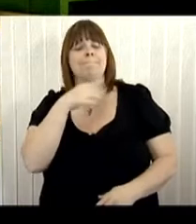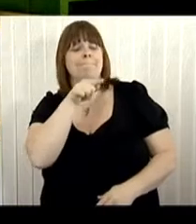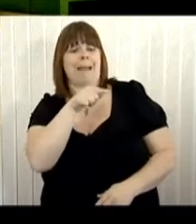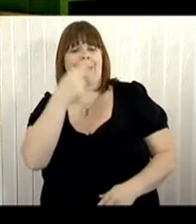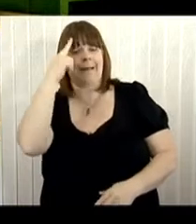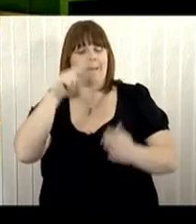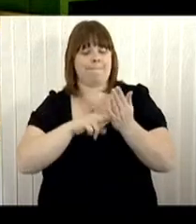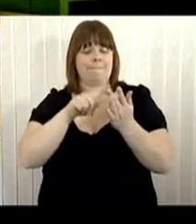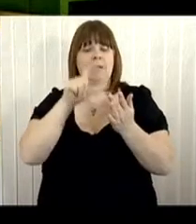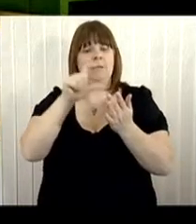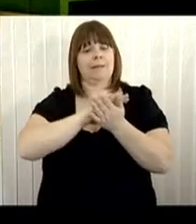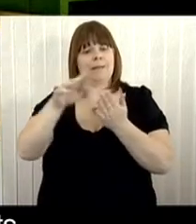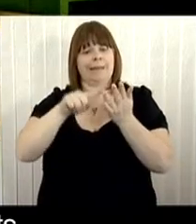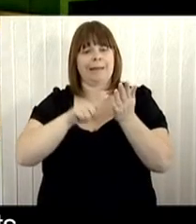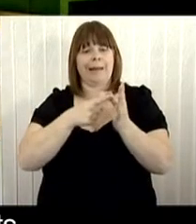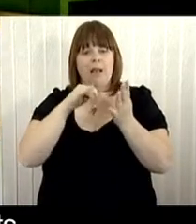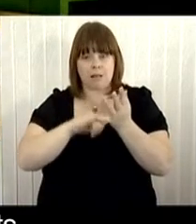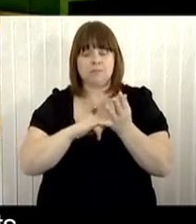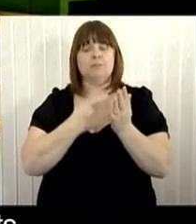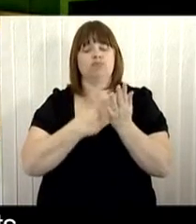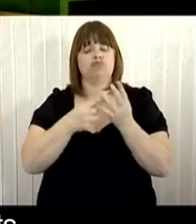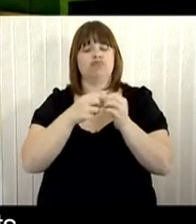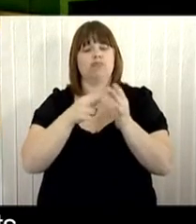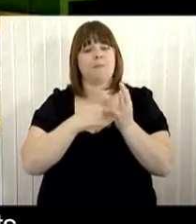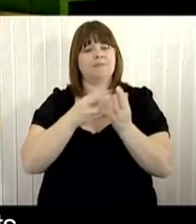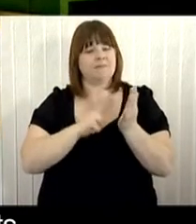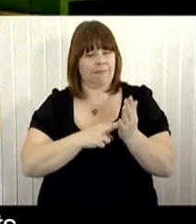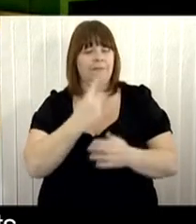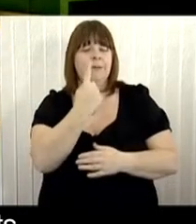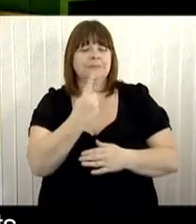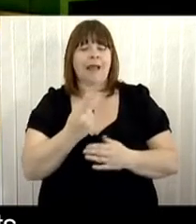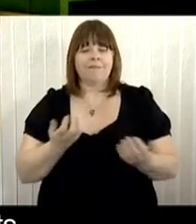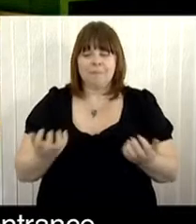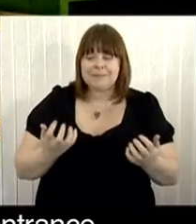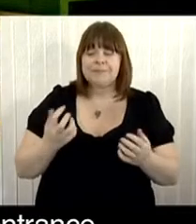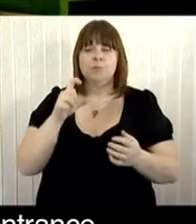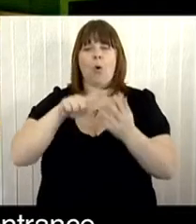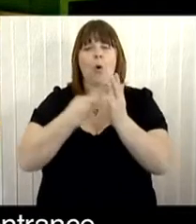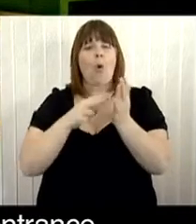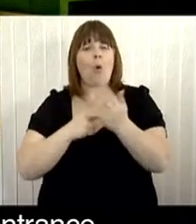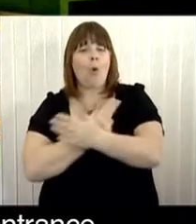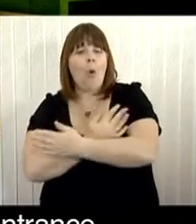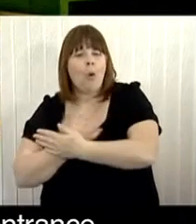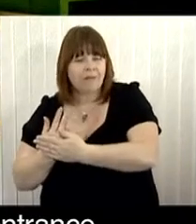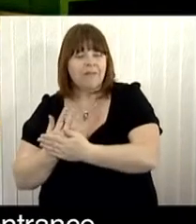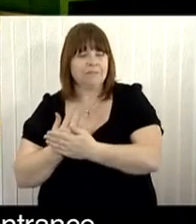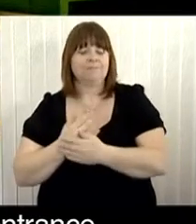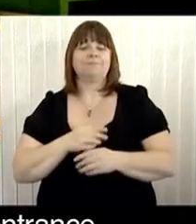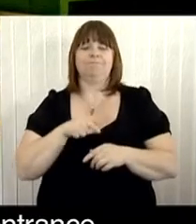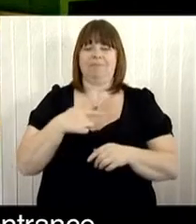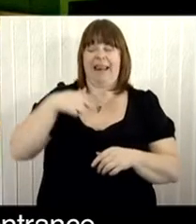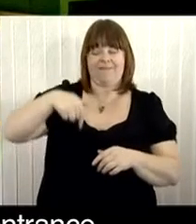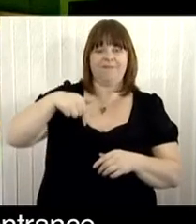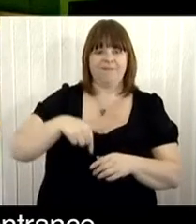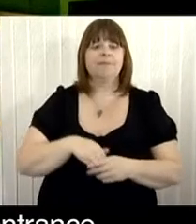Robinson. I've made a few improvements over the years. For instance, I moved the main entrance